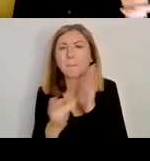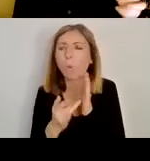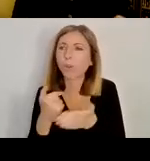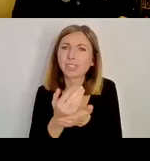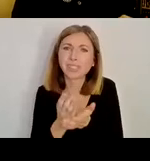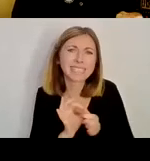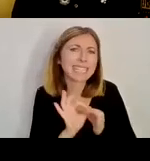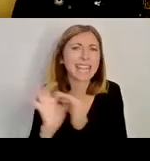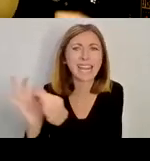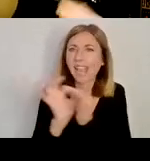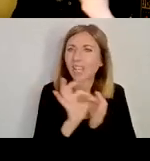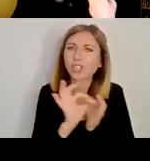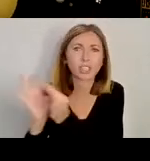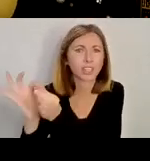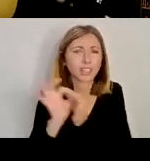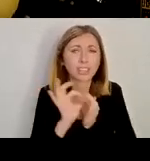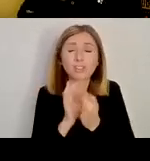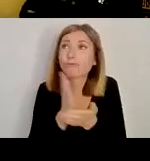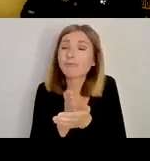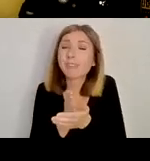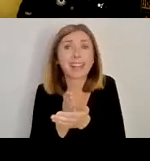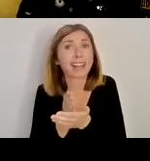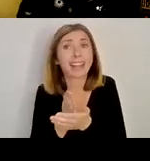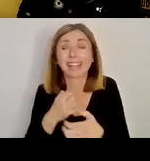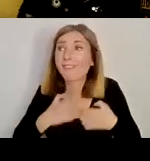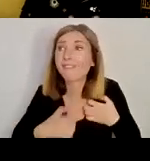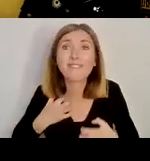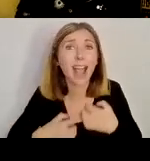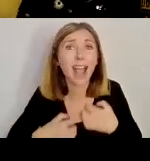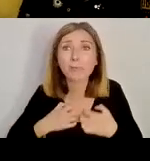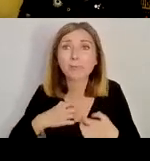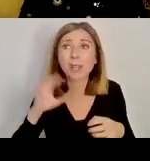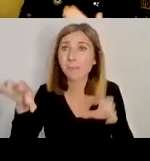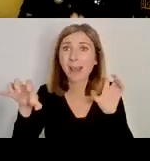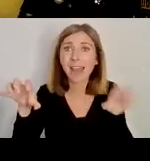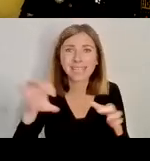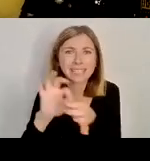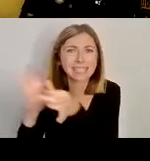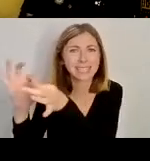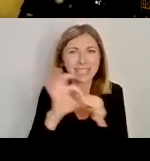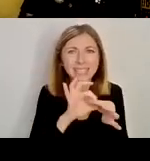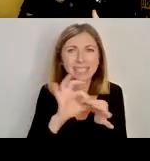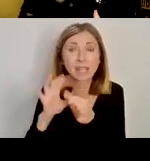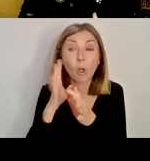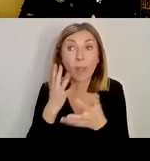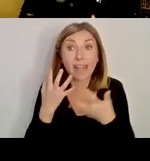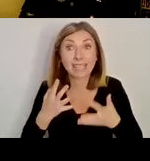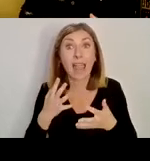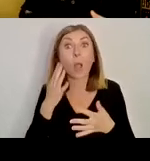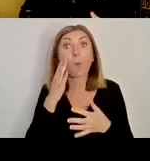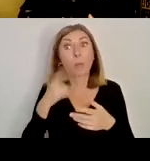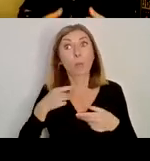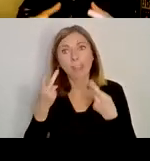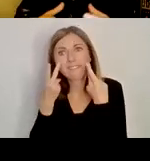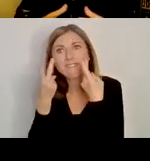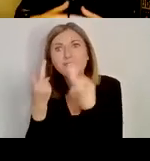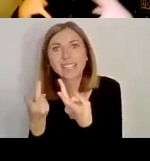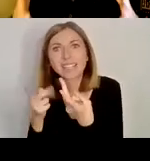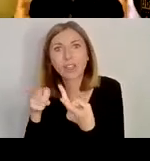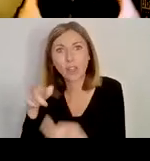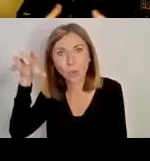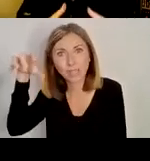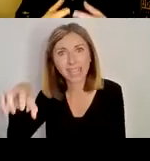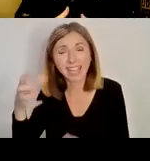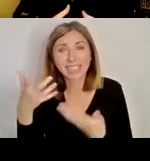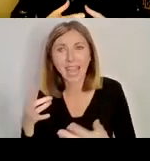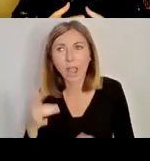connection across the sea. They're really vibrant centers. When we visit some of these sites now, and you know, they, you know, you often